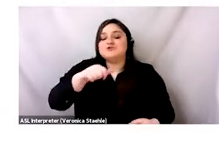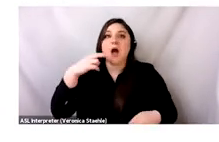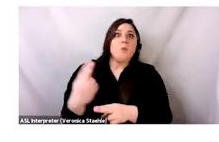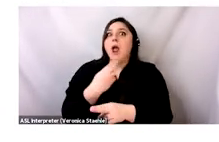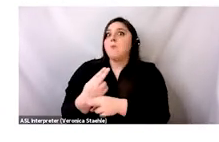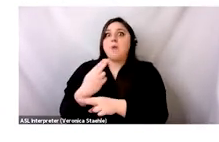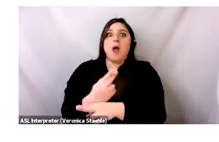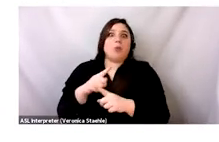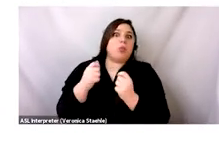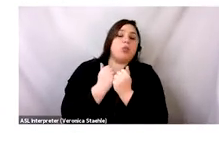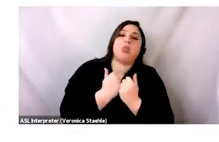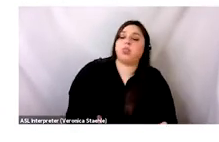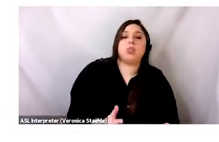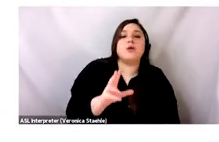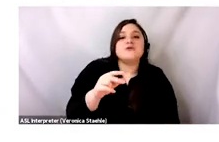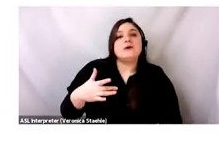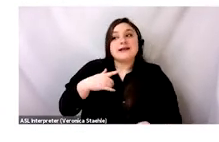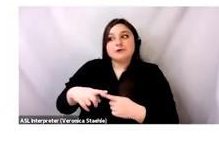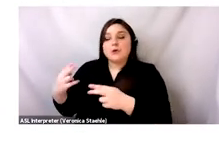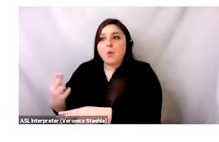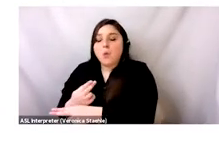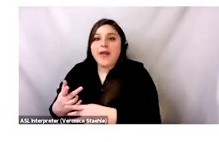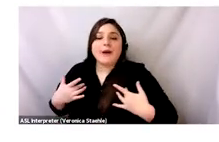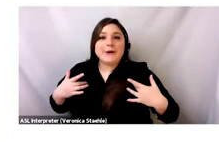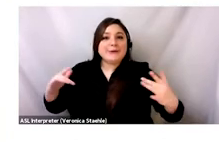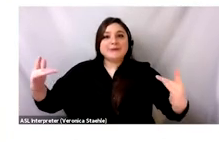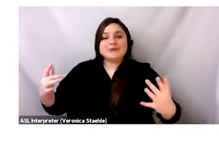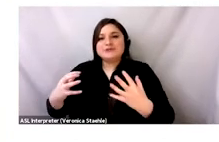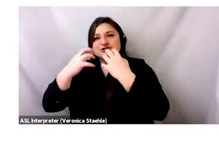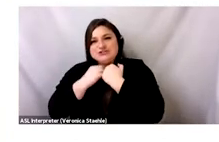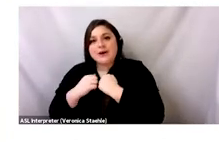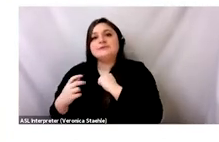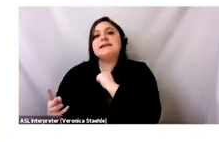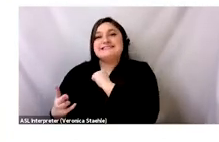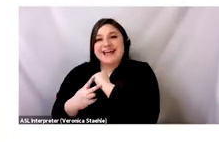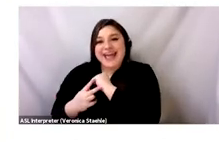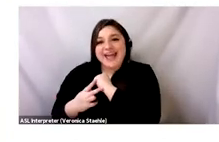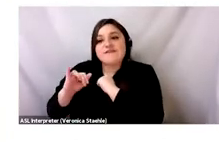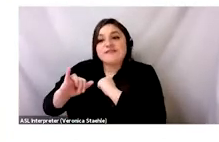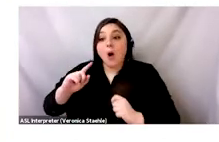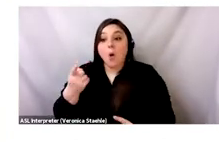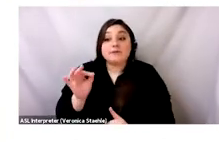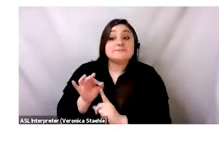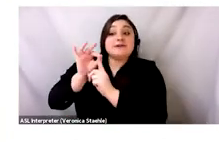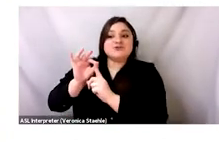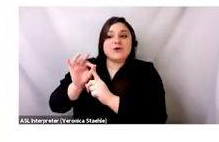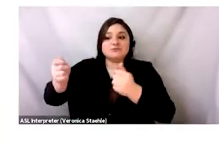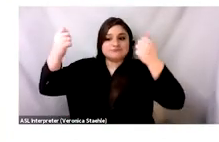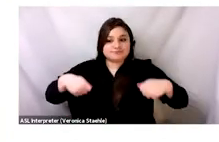wear them often. You don't wear them all the time. And you only wear them at special occasions, right?